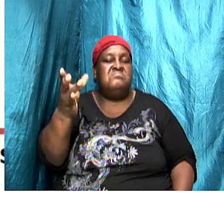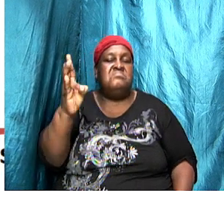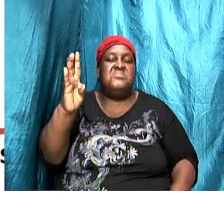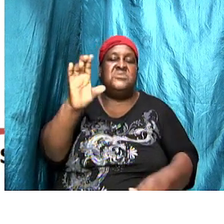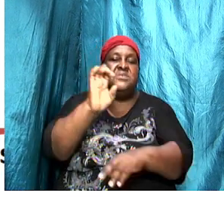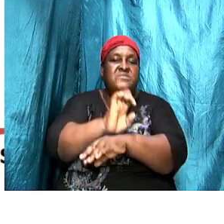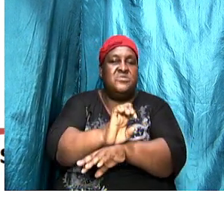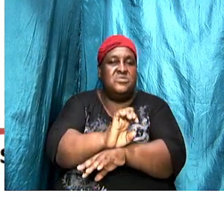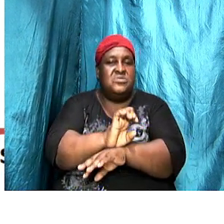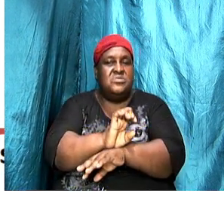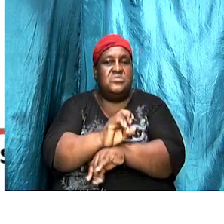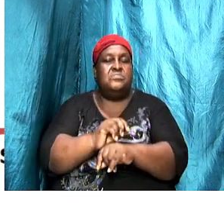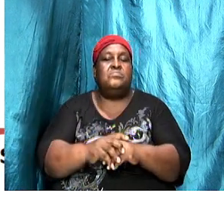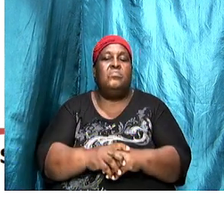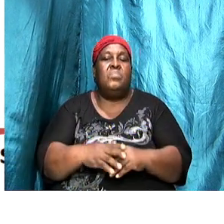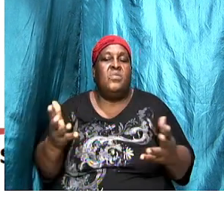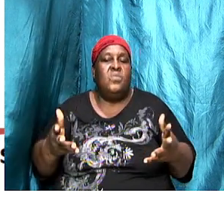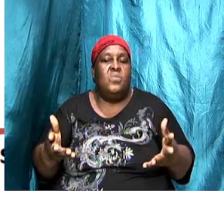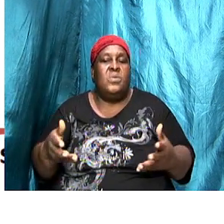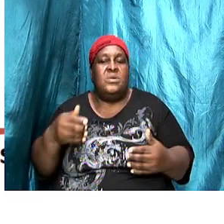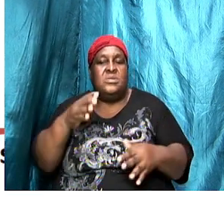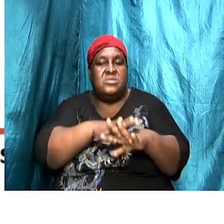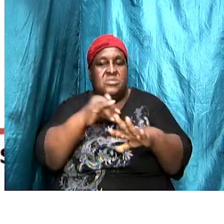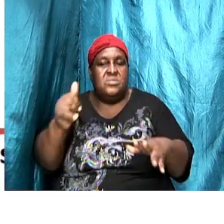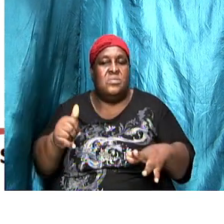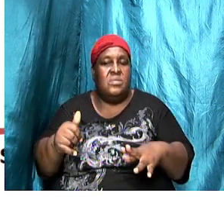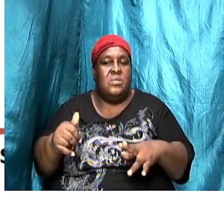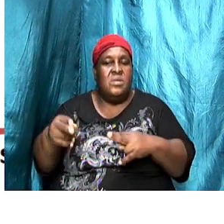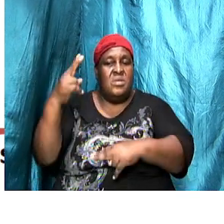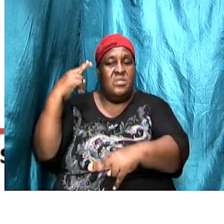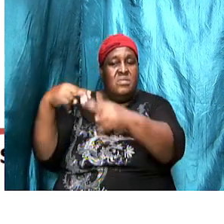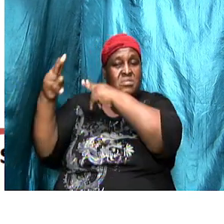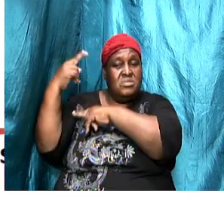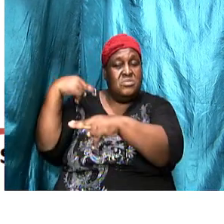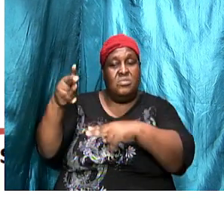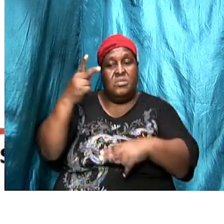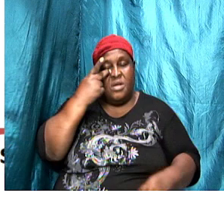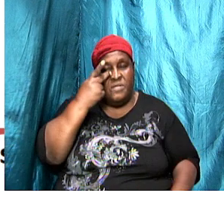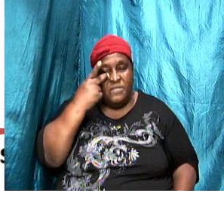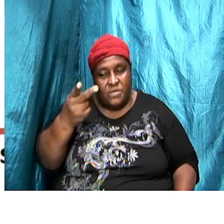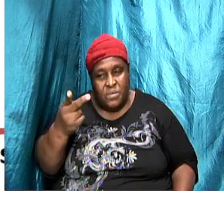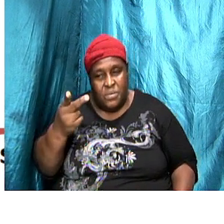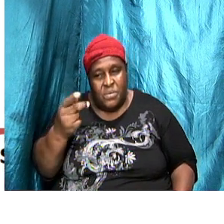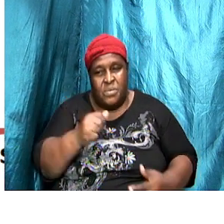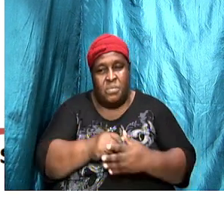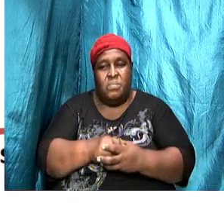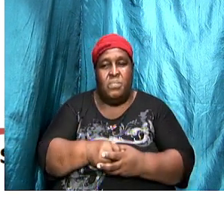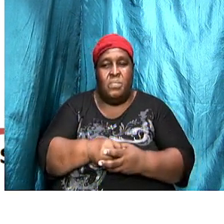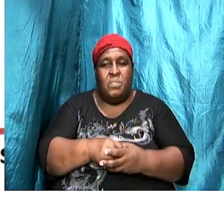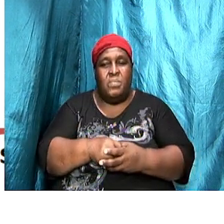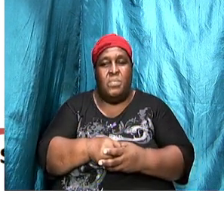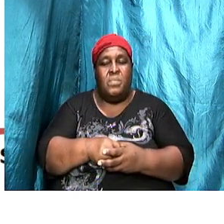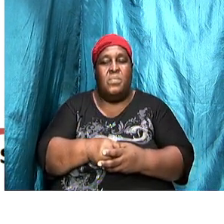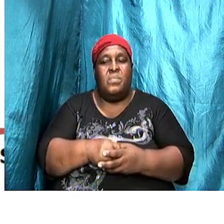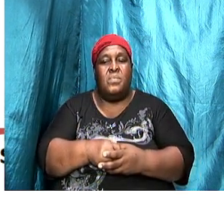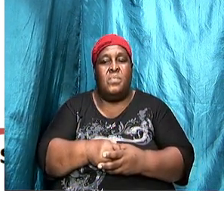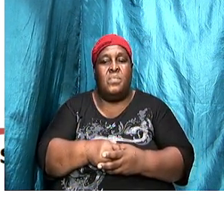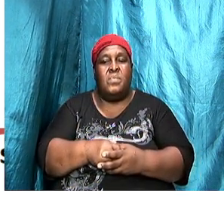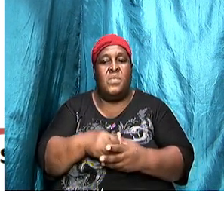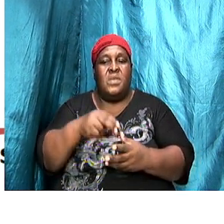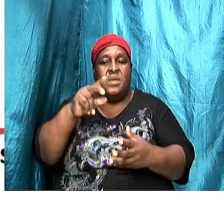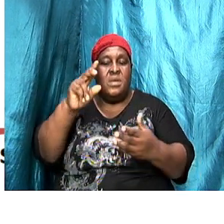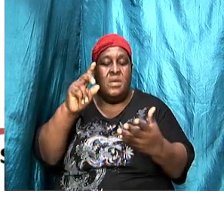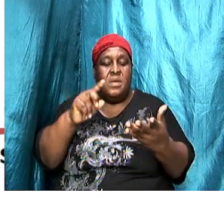churches. There is what is called the historical view. Then there is also, secondly,